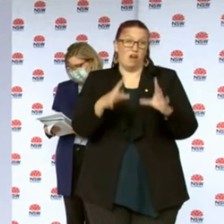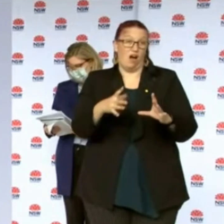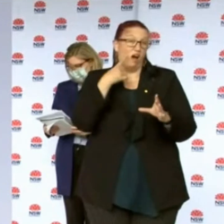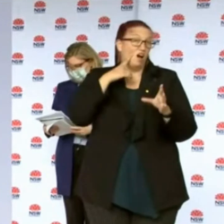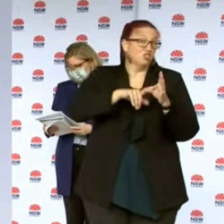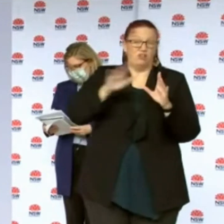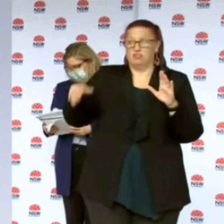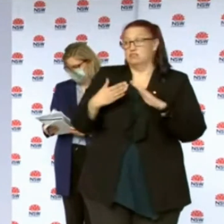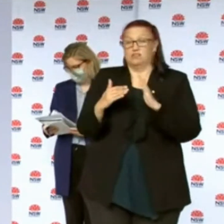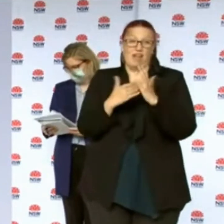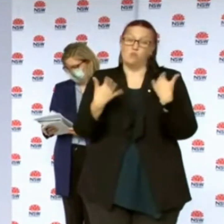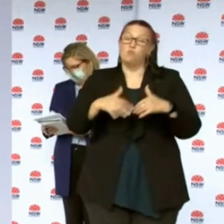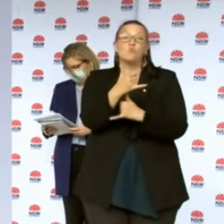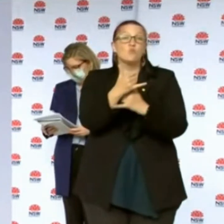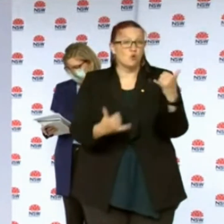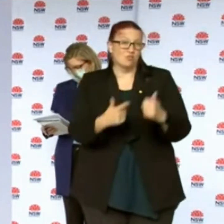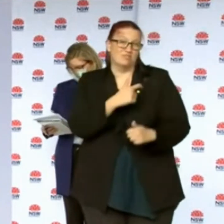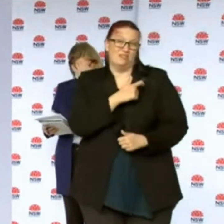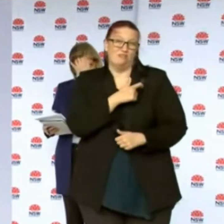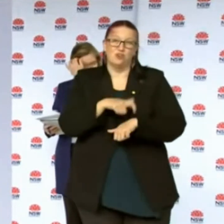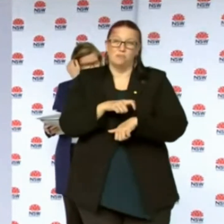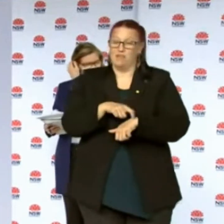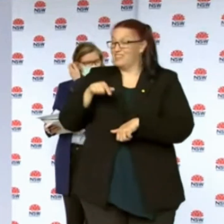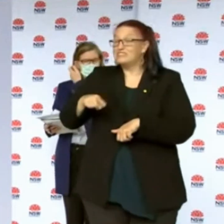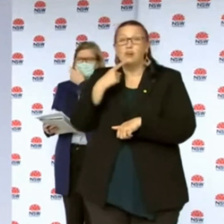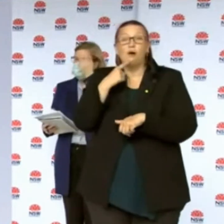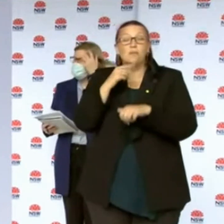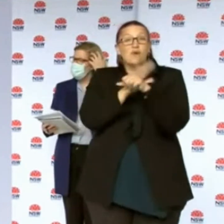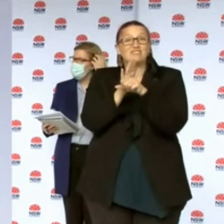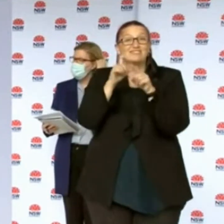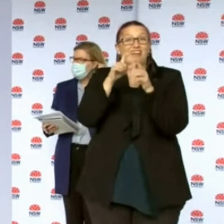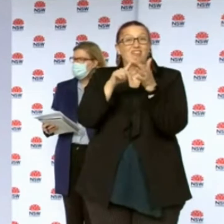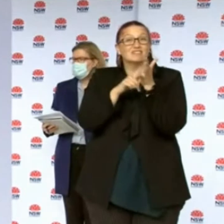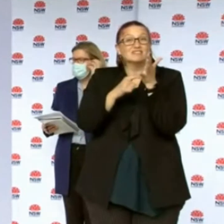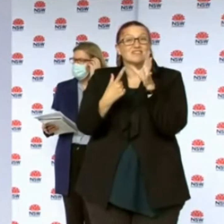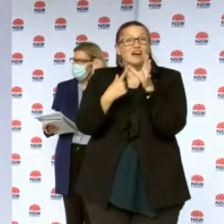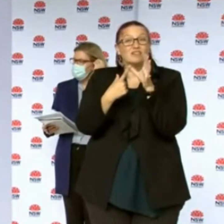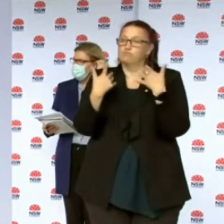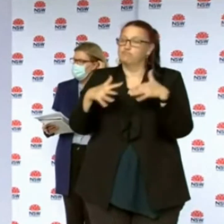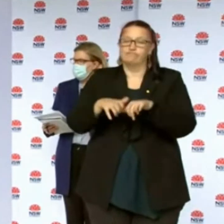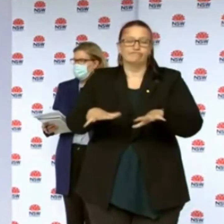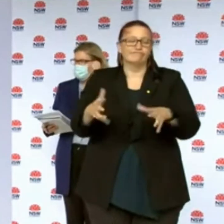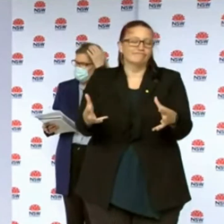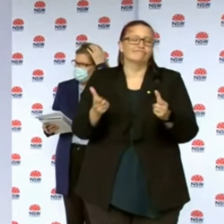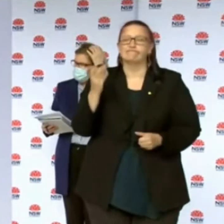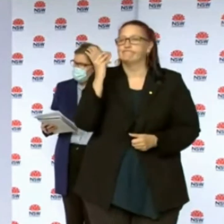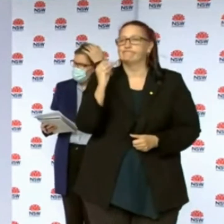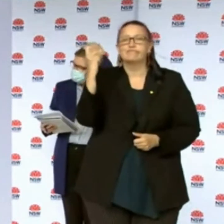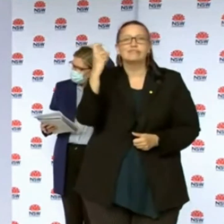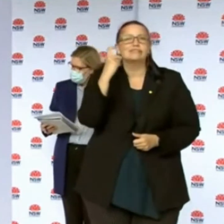are of equal view of that. It is a very contagious variant but at the same time we are at this stage